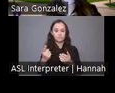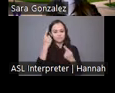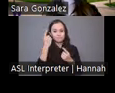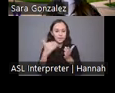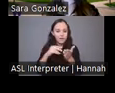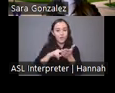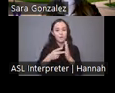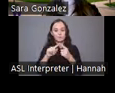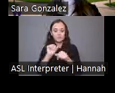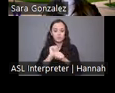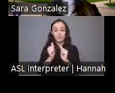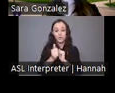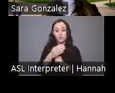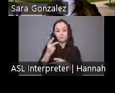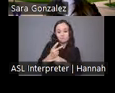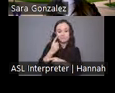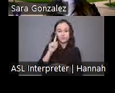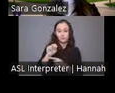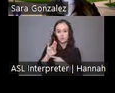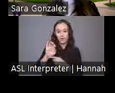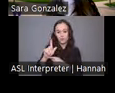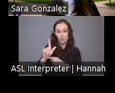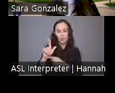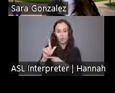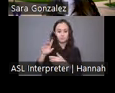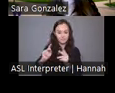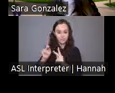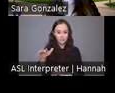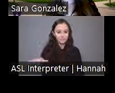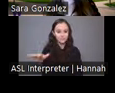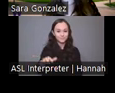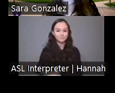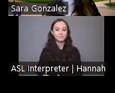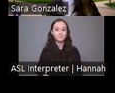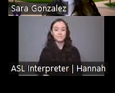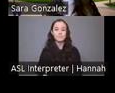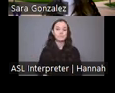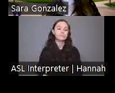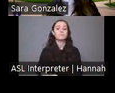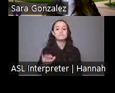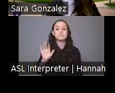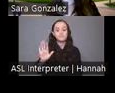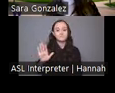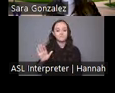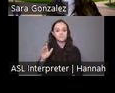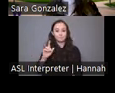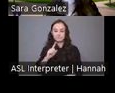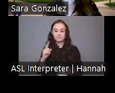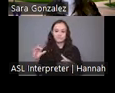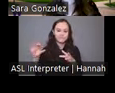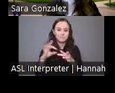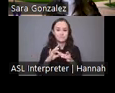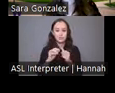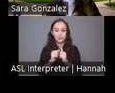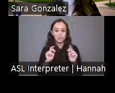In coming to see Grand Ron's ancestral places as inextricably connected to people today, we are placed